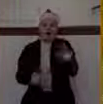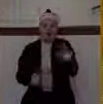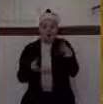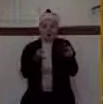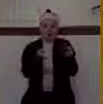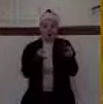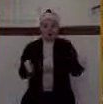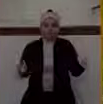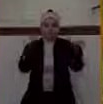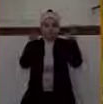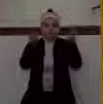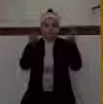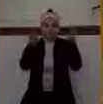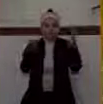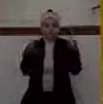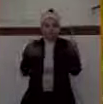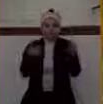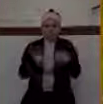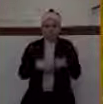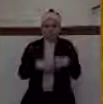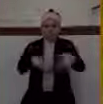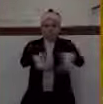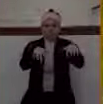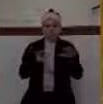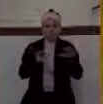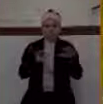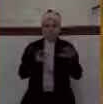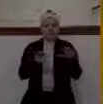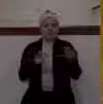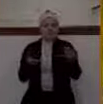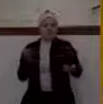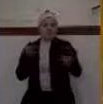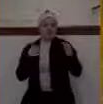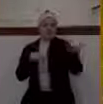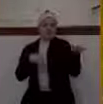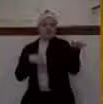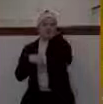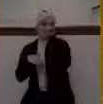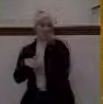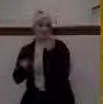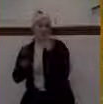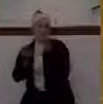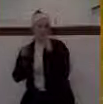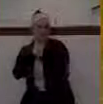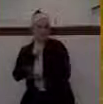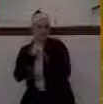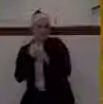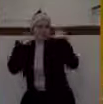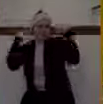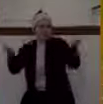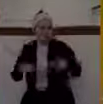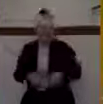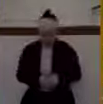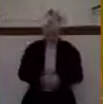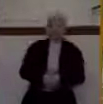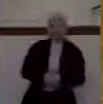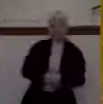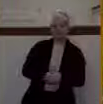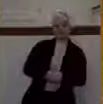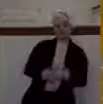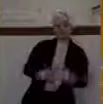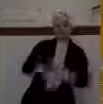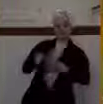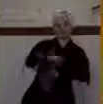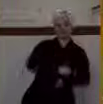in Jerusalem. So what did Rehoboam do? In their place, not to